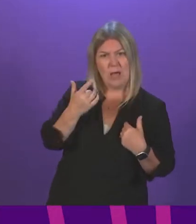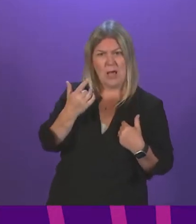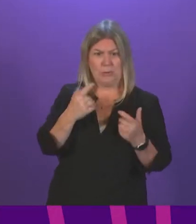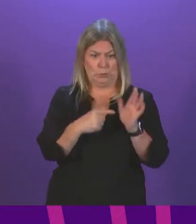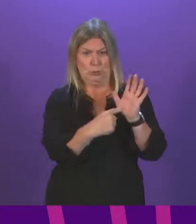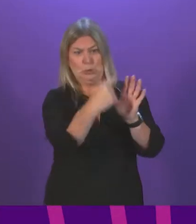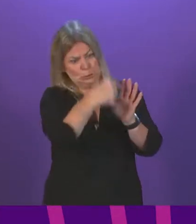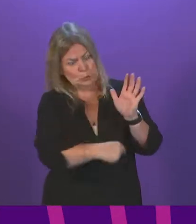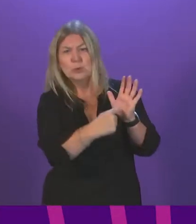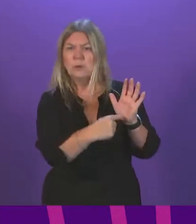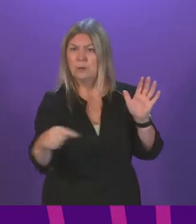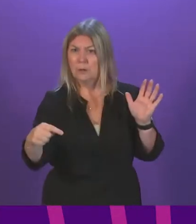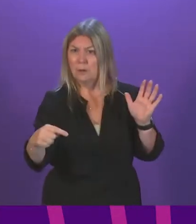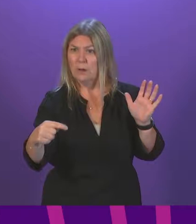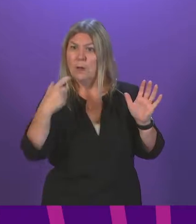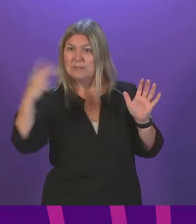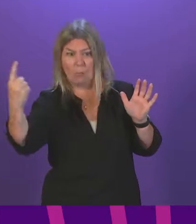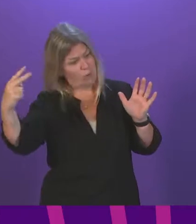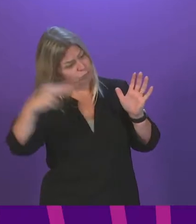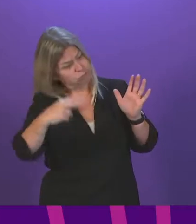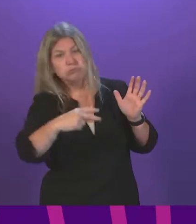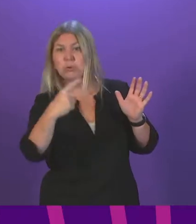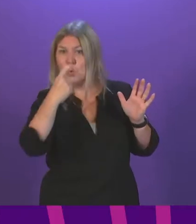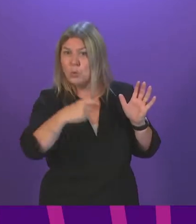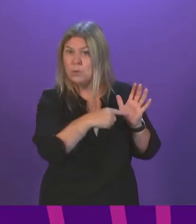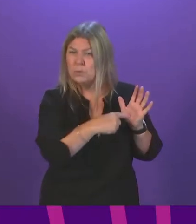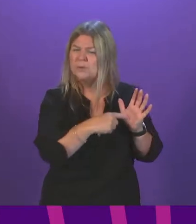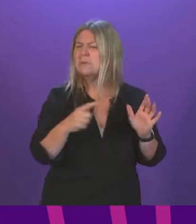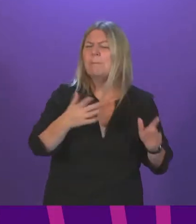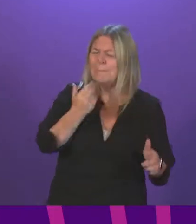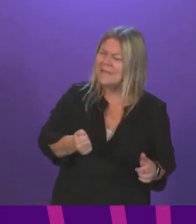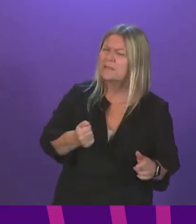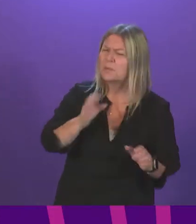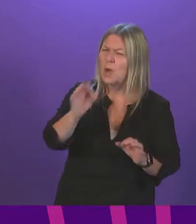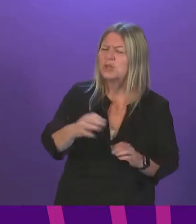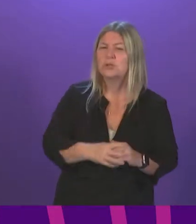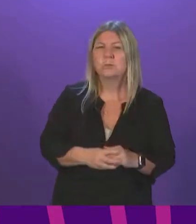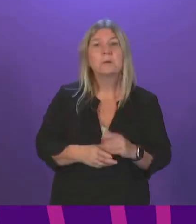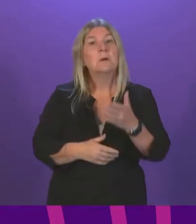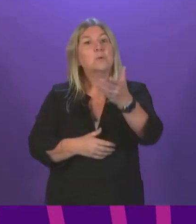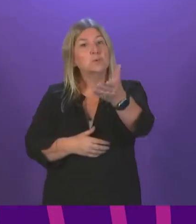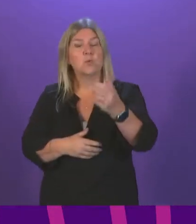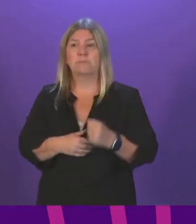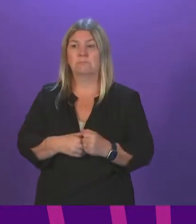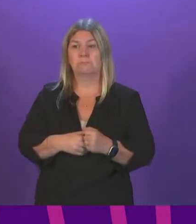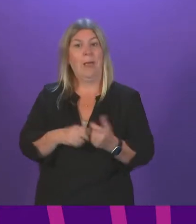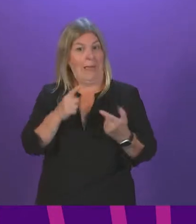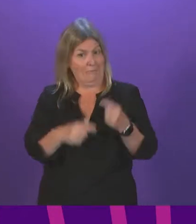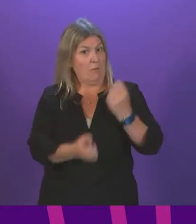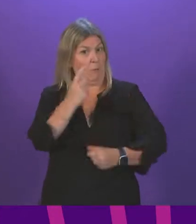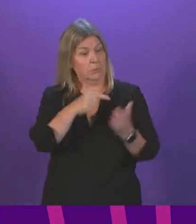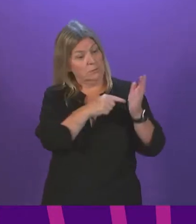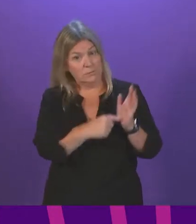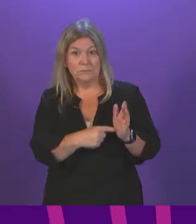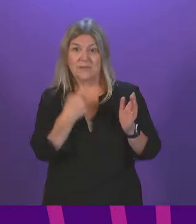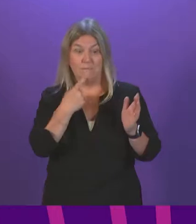These details could be easily harvested. Can I have a question, please, Mr. Simpson? So what protections would be put in place to prevent this happening?